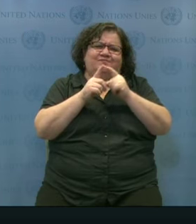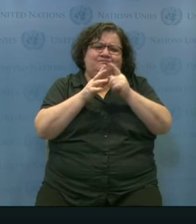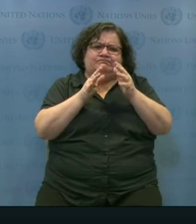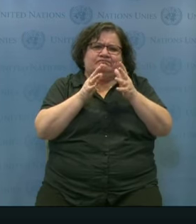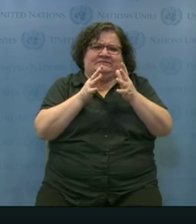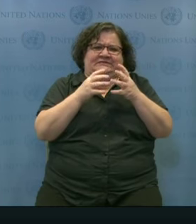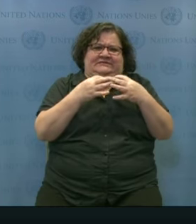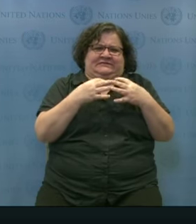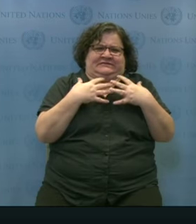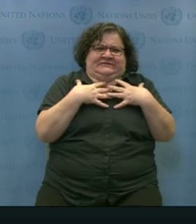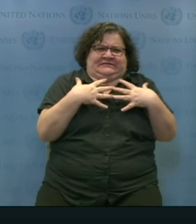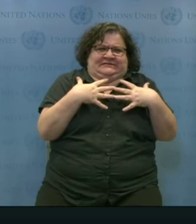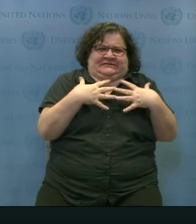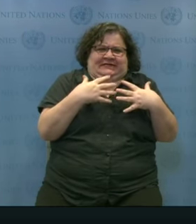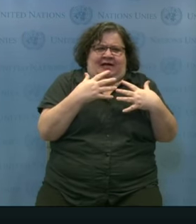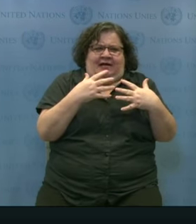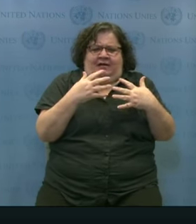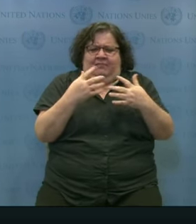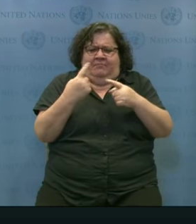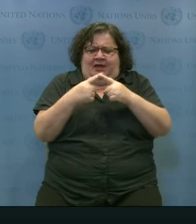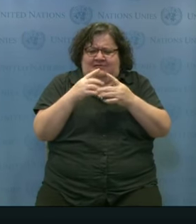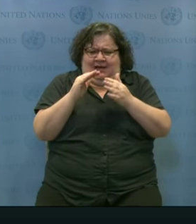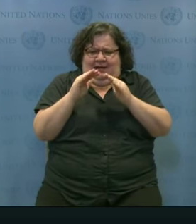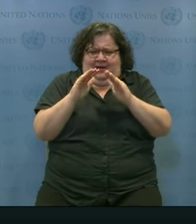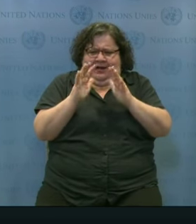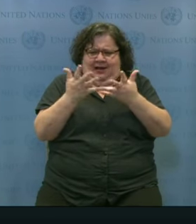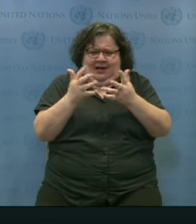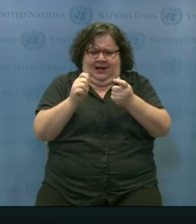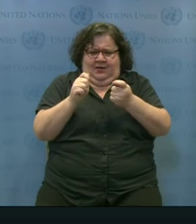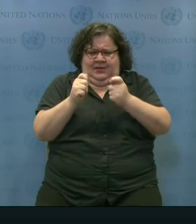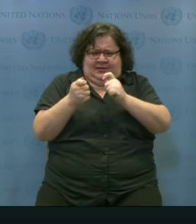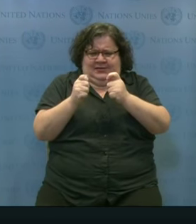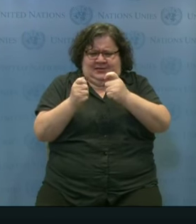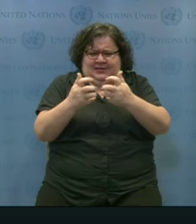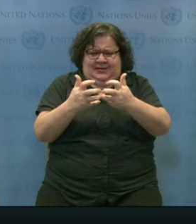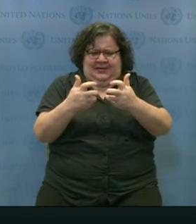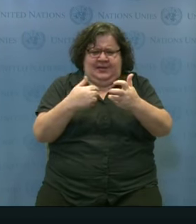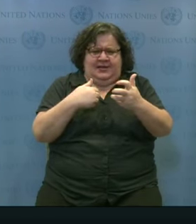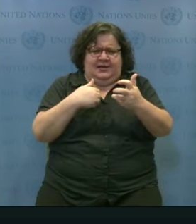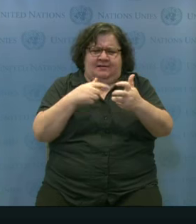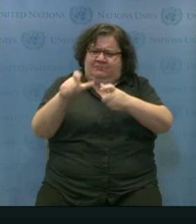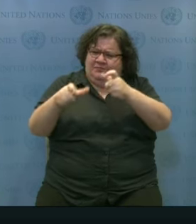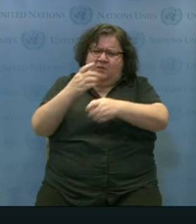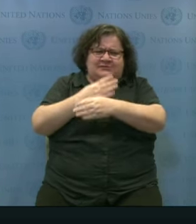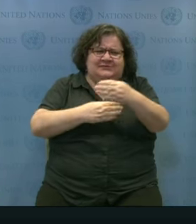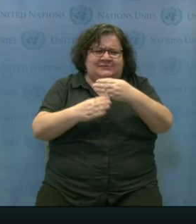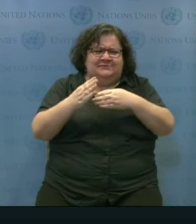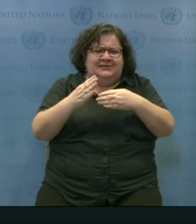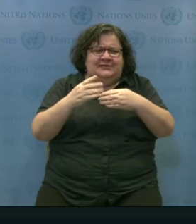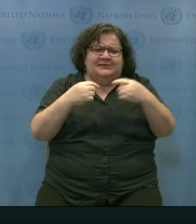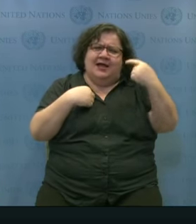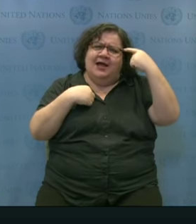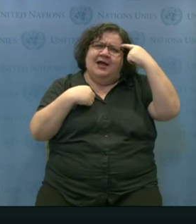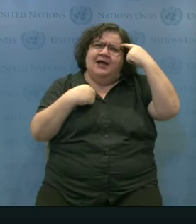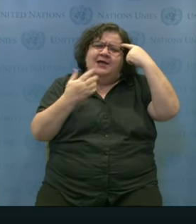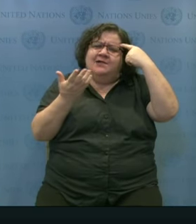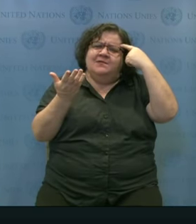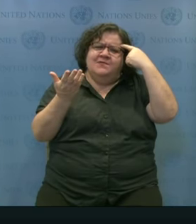first of all, what I feel good about is this issue has been gaining